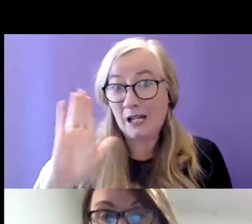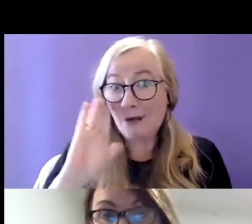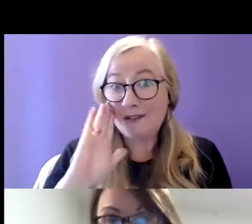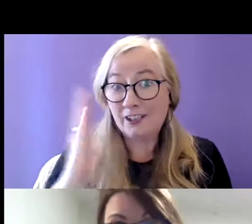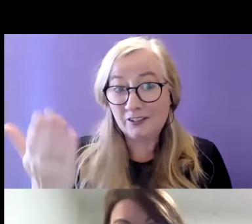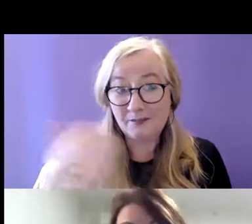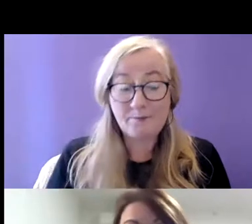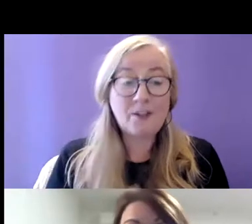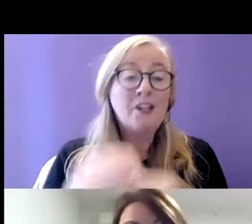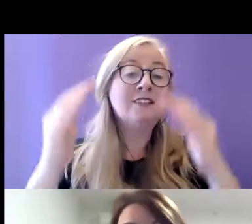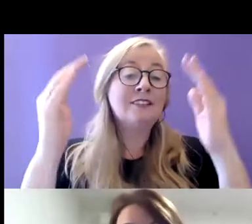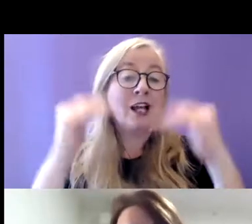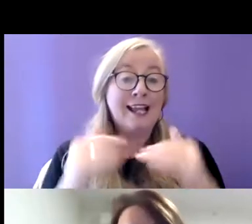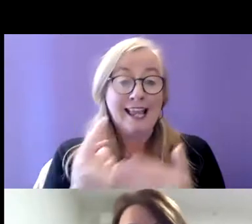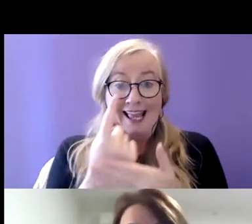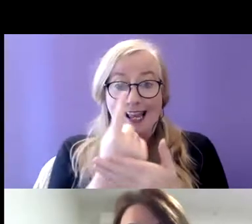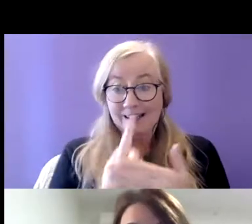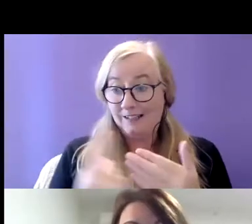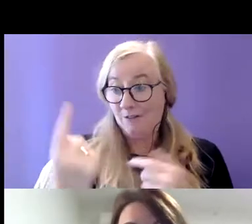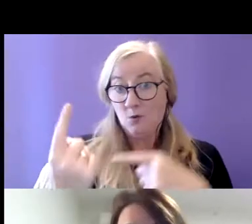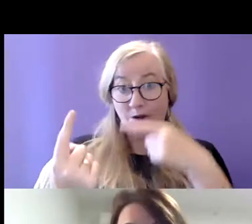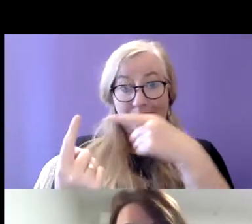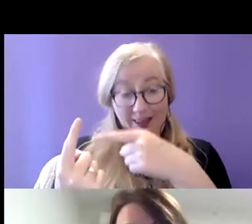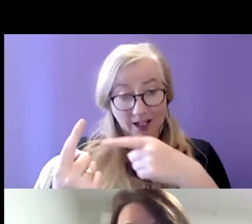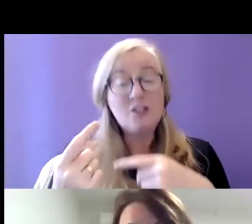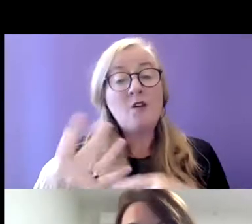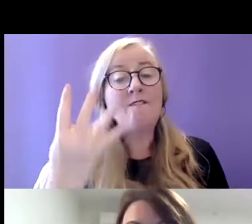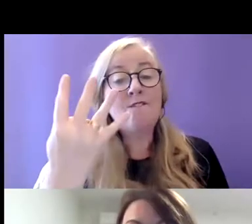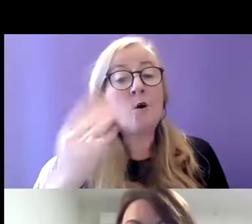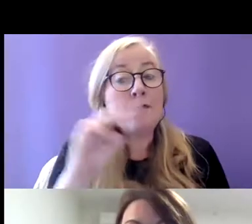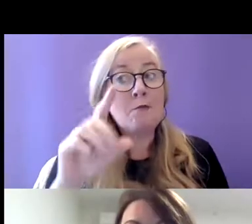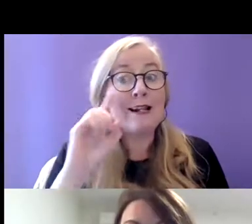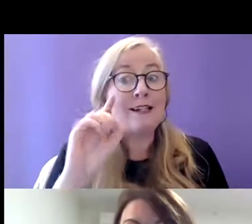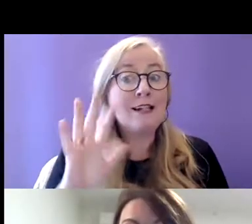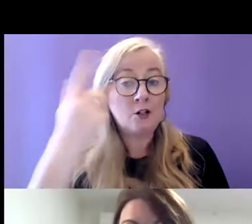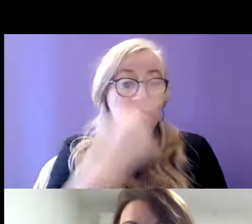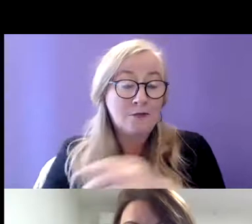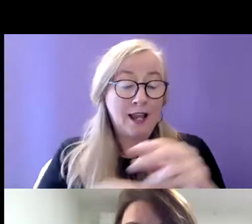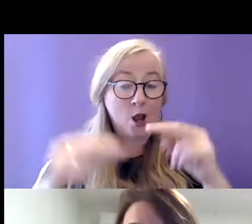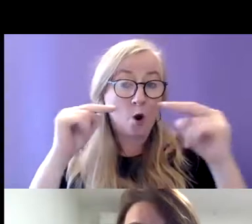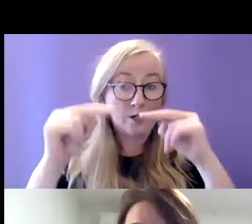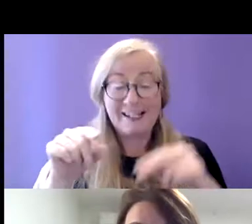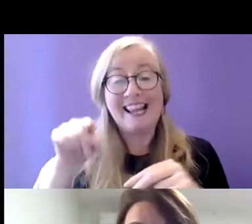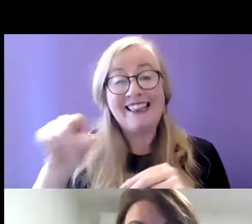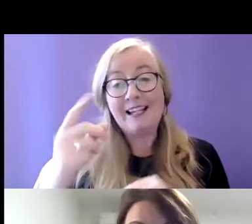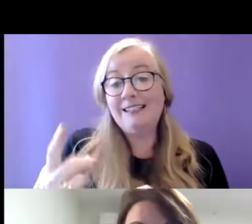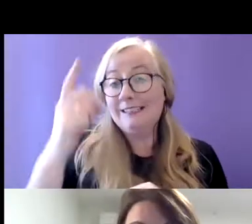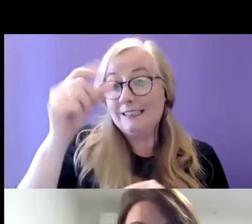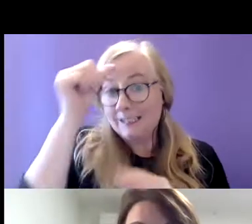So moving on to the individual participants so these are the four people with intellectual disability and autism who have experienced